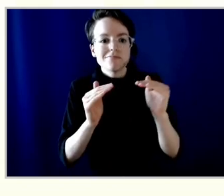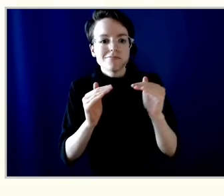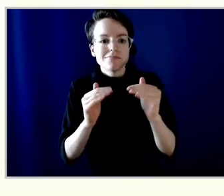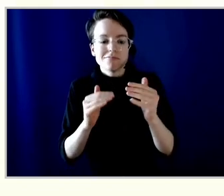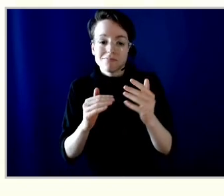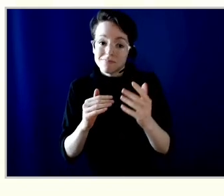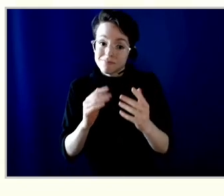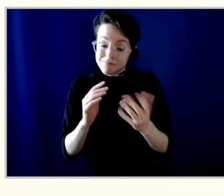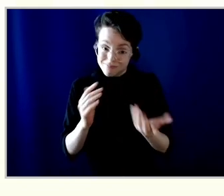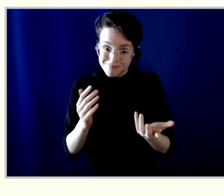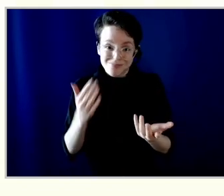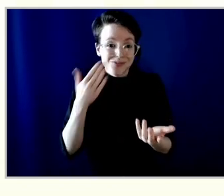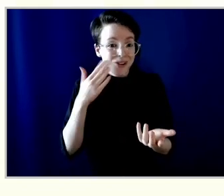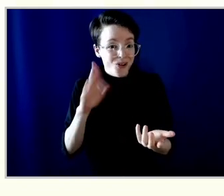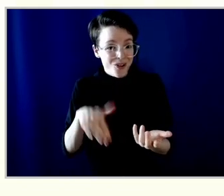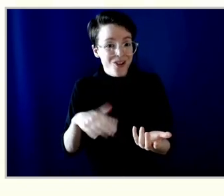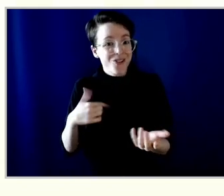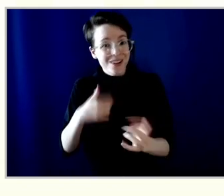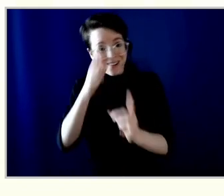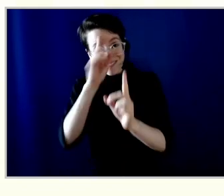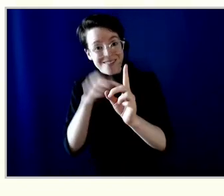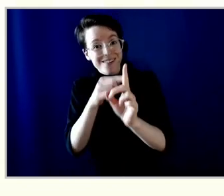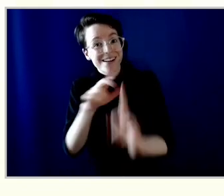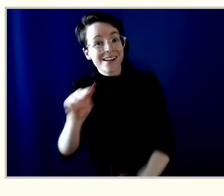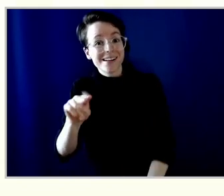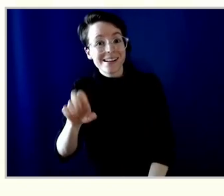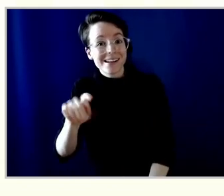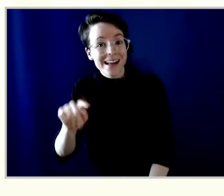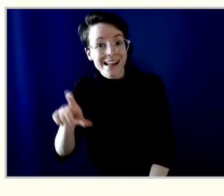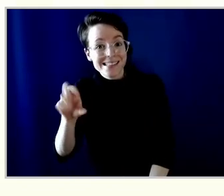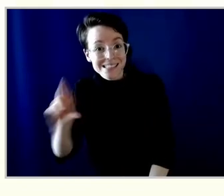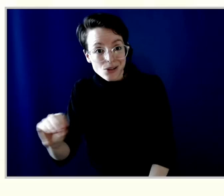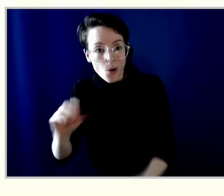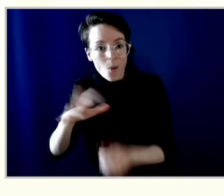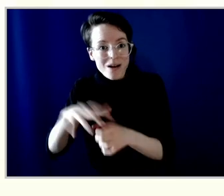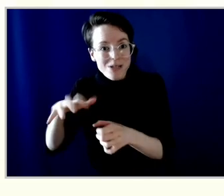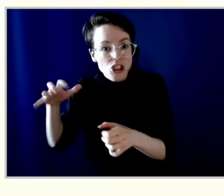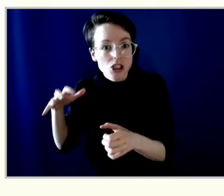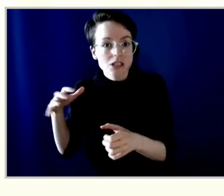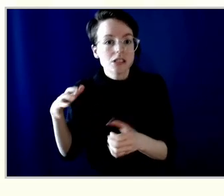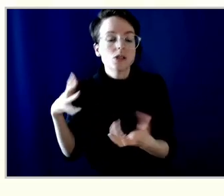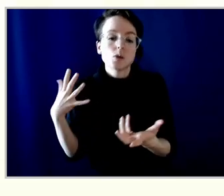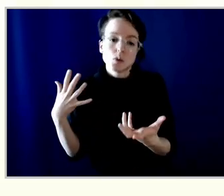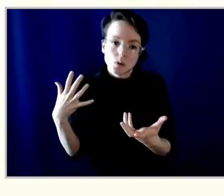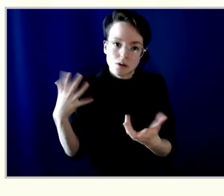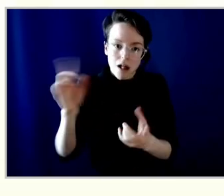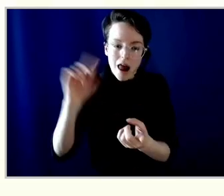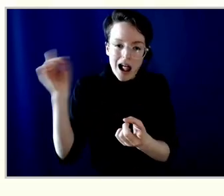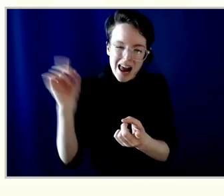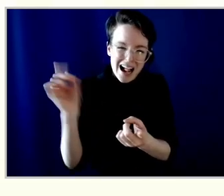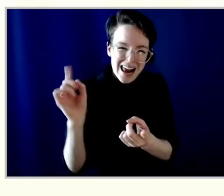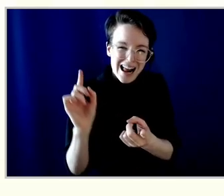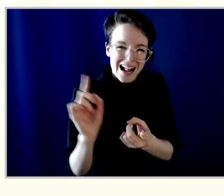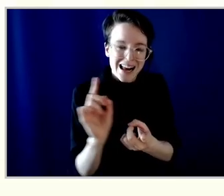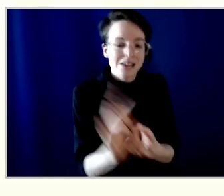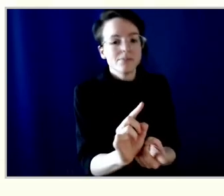we have a lot of work to do to continue with that work. So thank you for the question. And I hope you can find more details in our annual report.